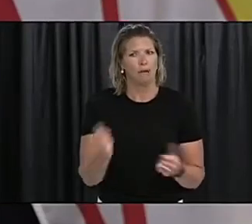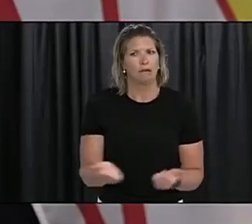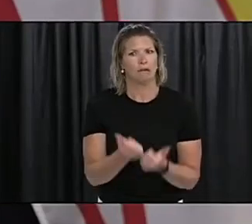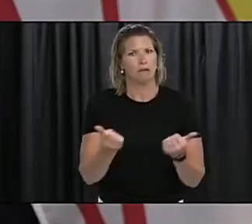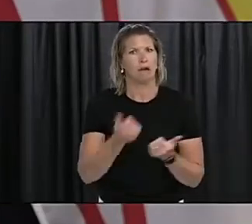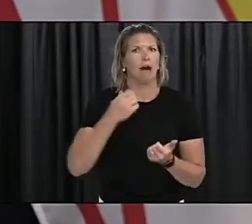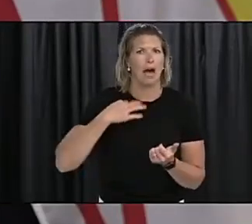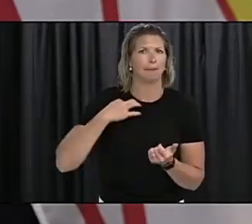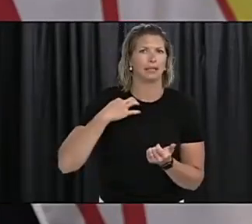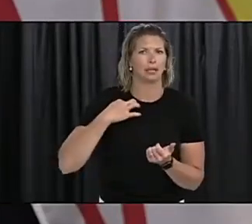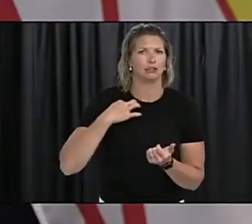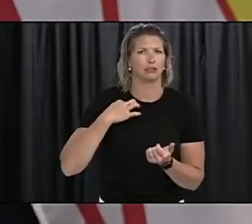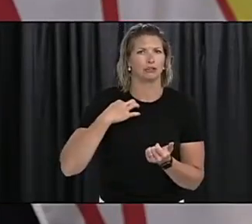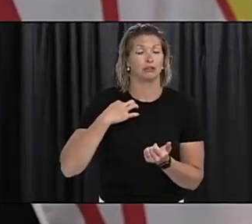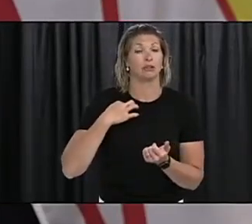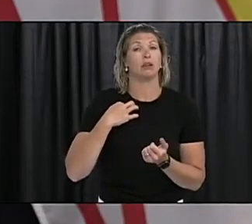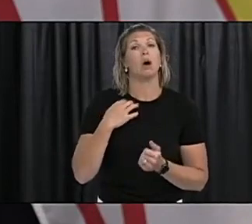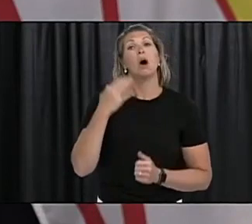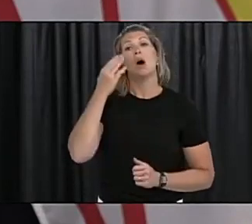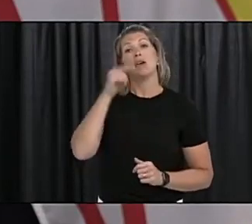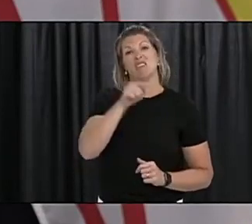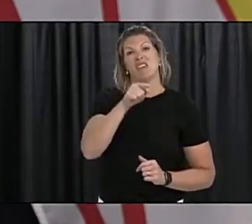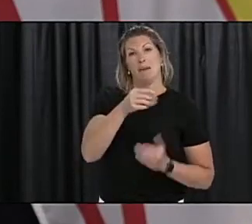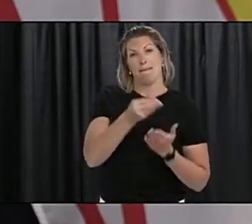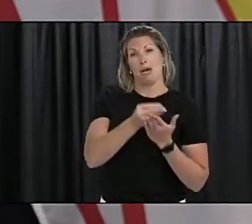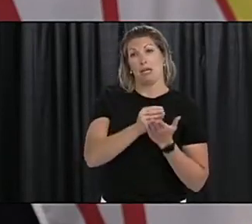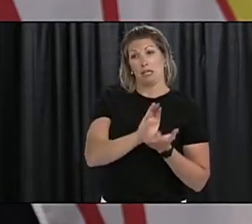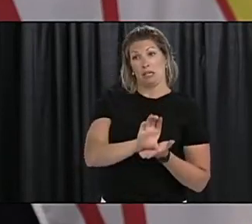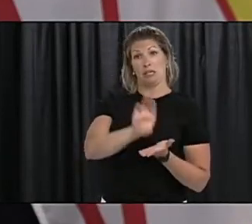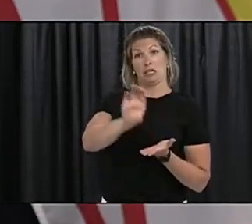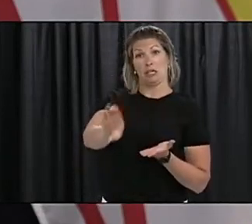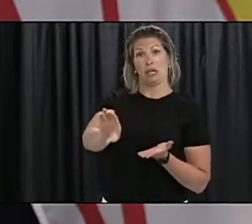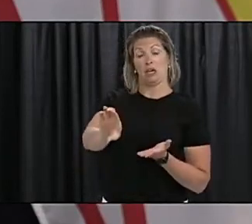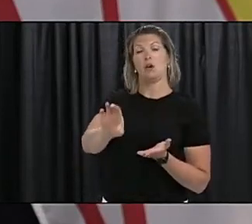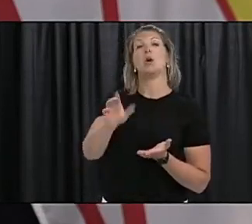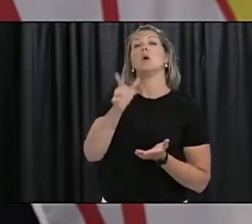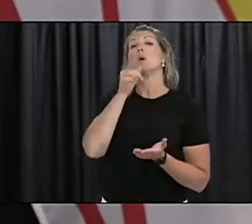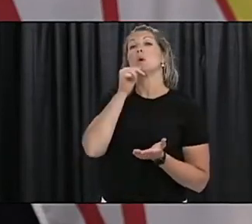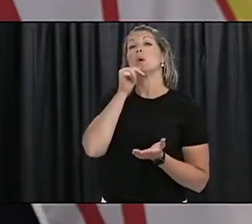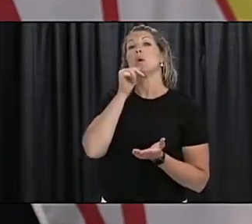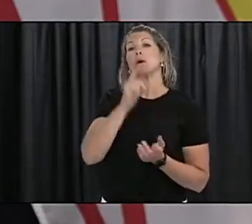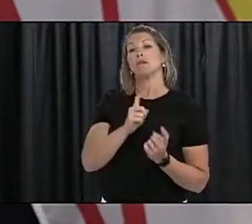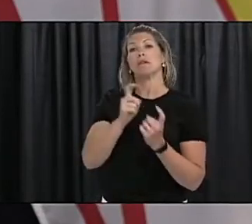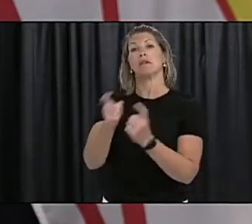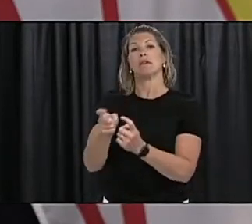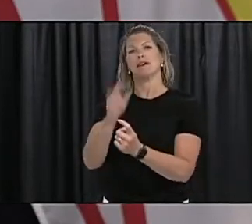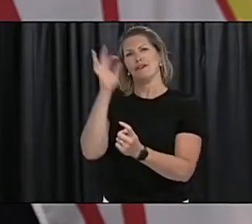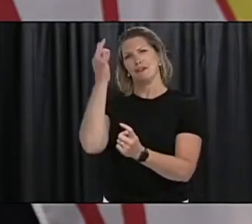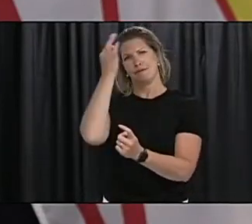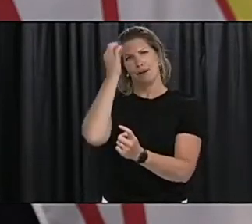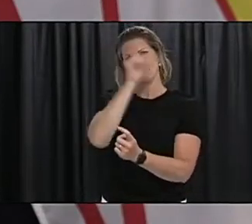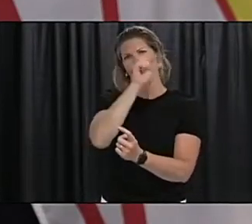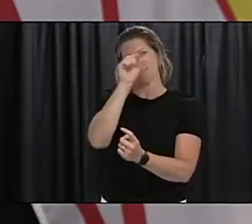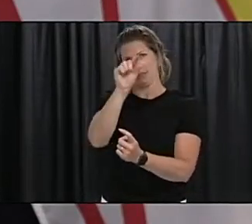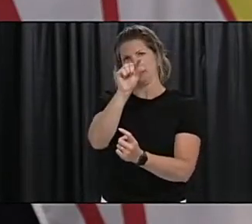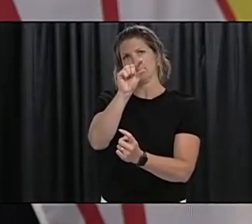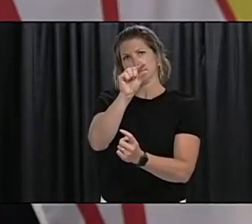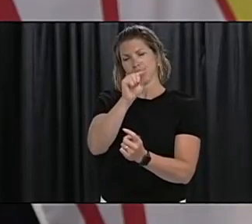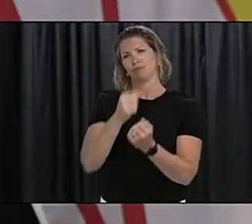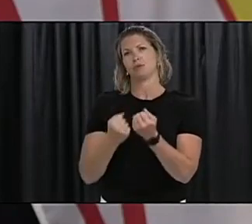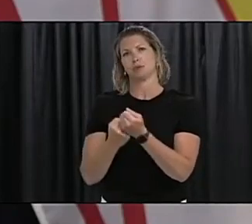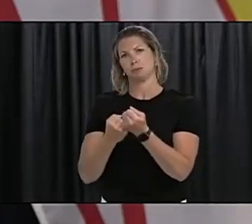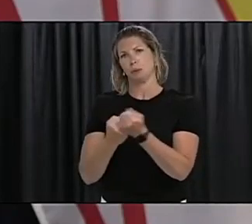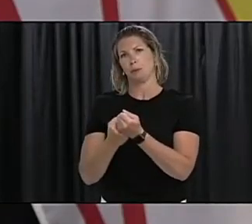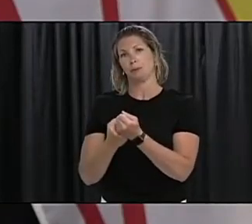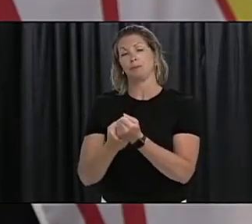And so this, of course, is all complimentary in addition to the federal programs that have been put in place as well. Also, you might have seen